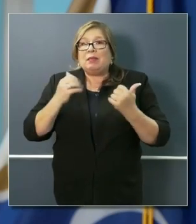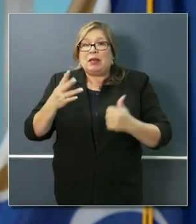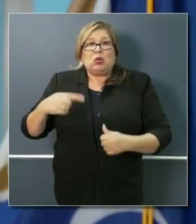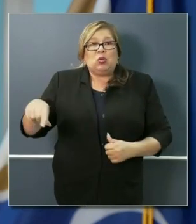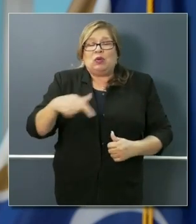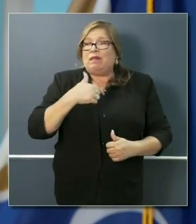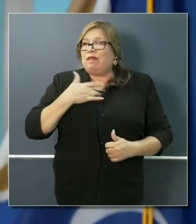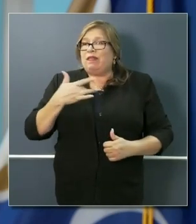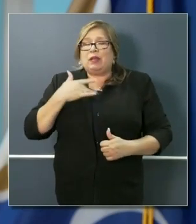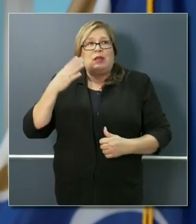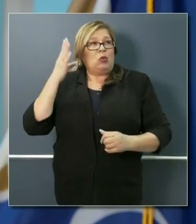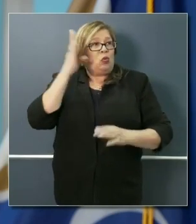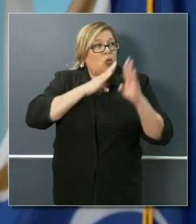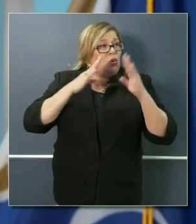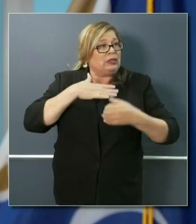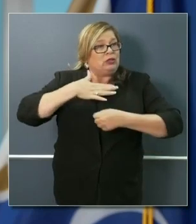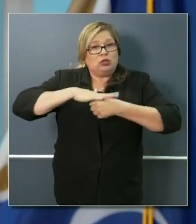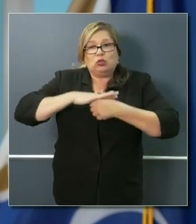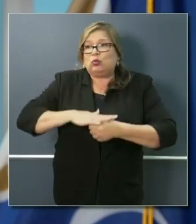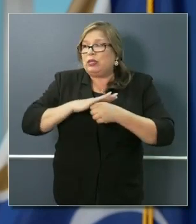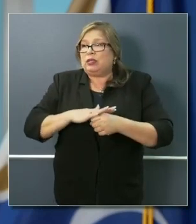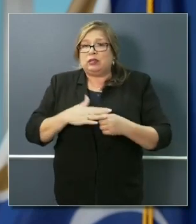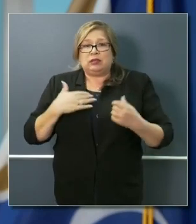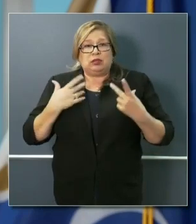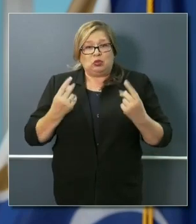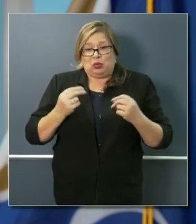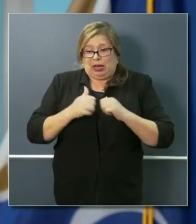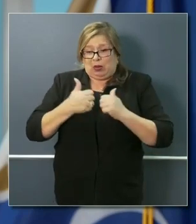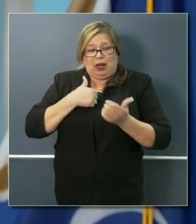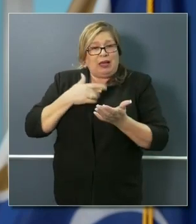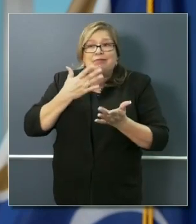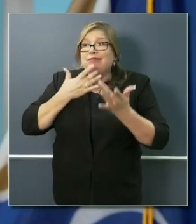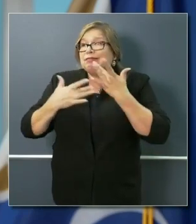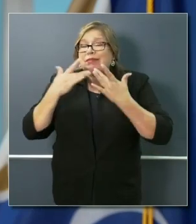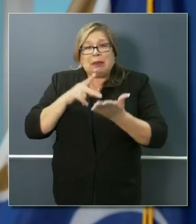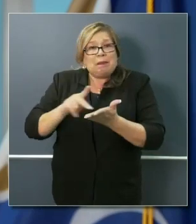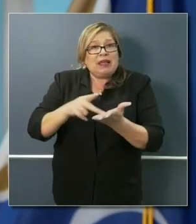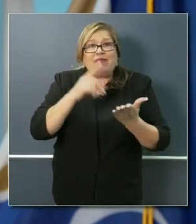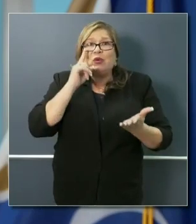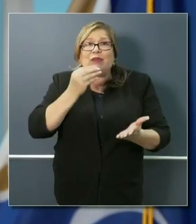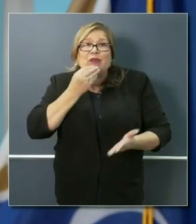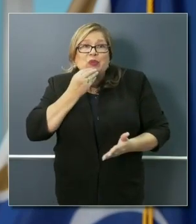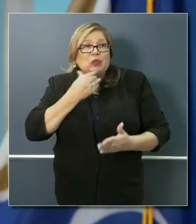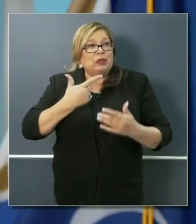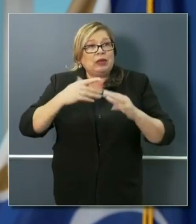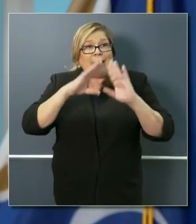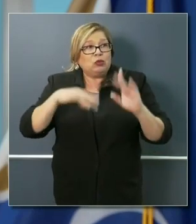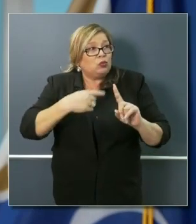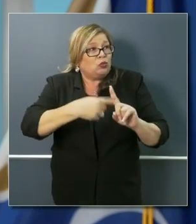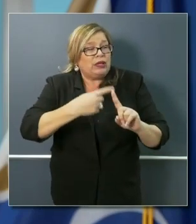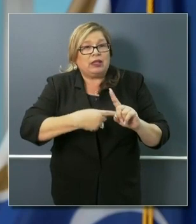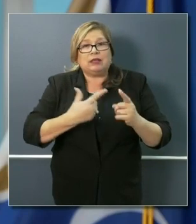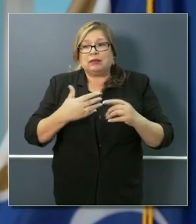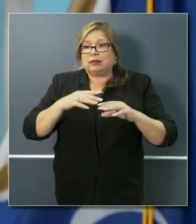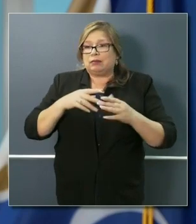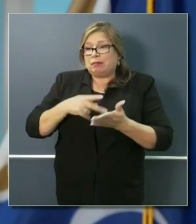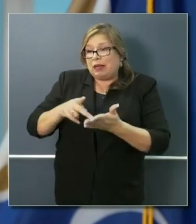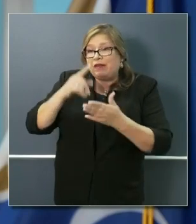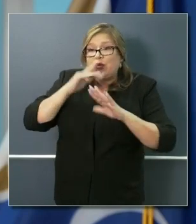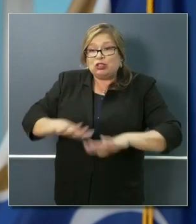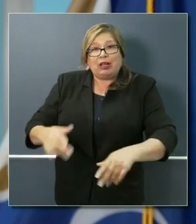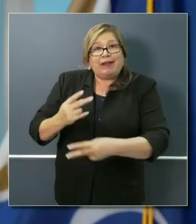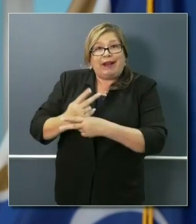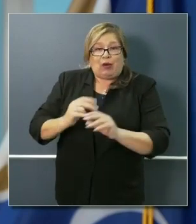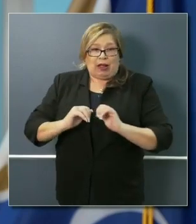are feeling deep anxiety about just paying for basic necessities and food and rent and the like and child care for so